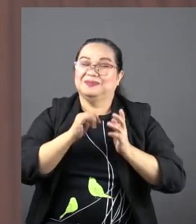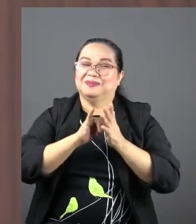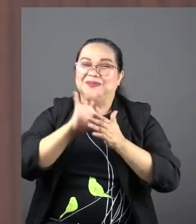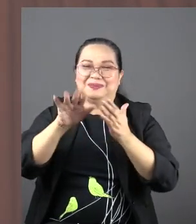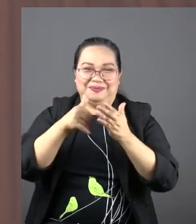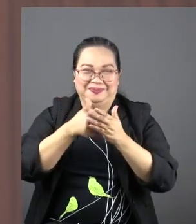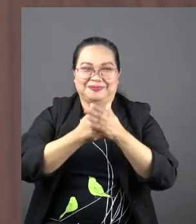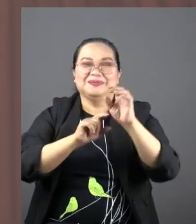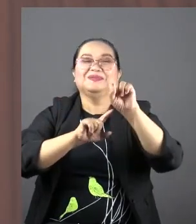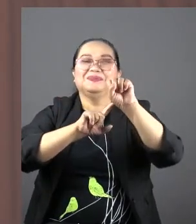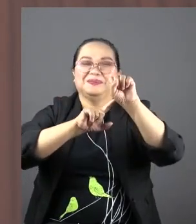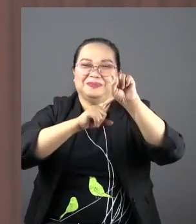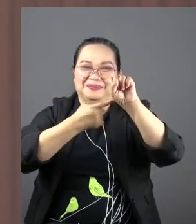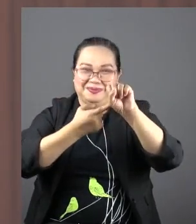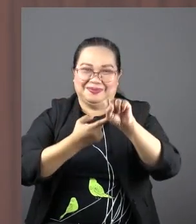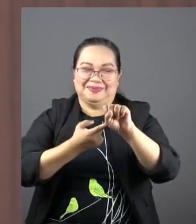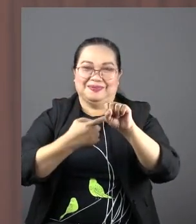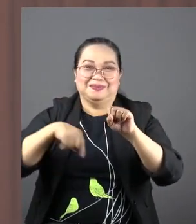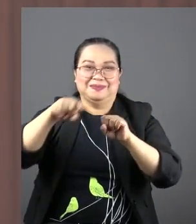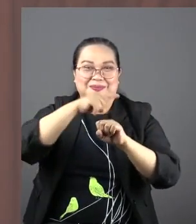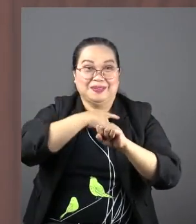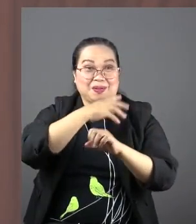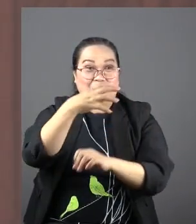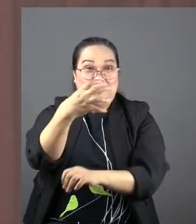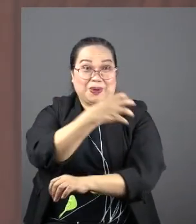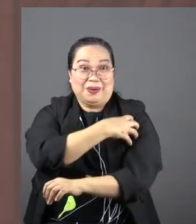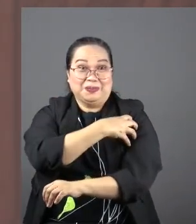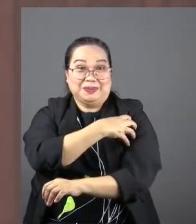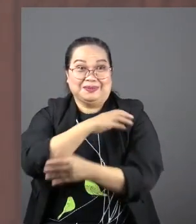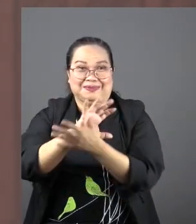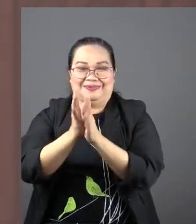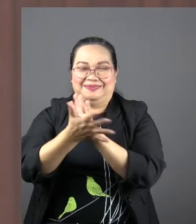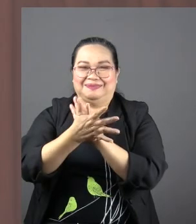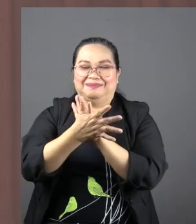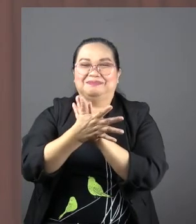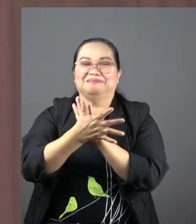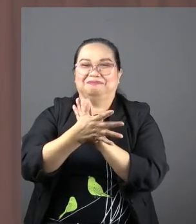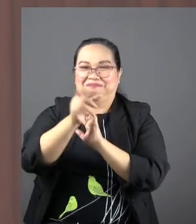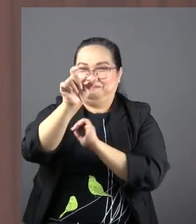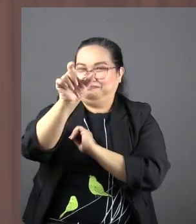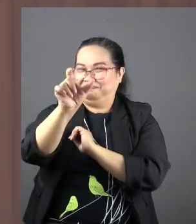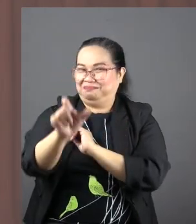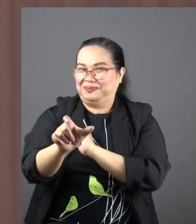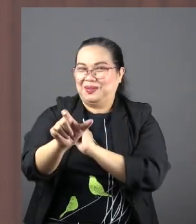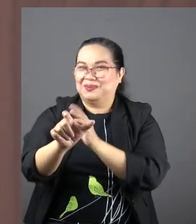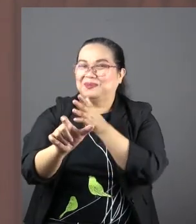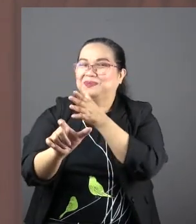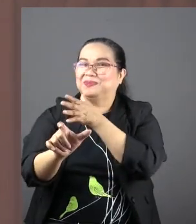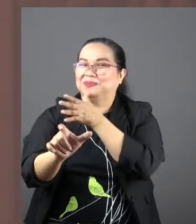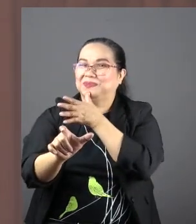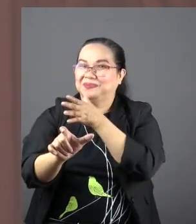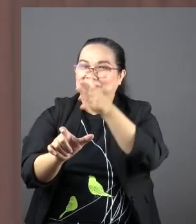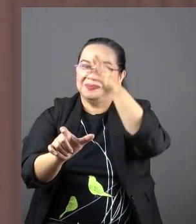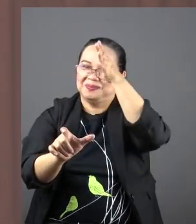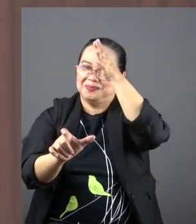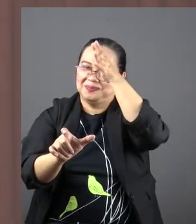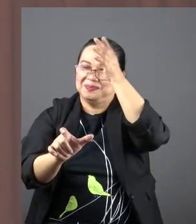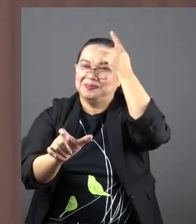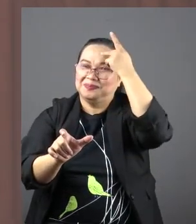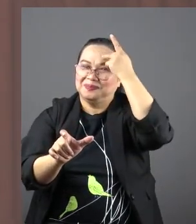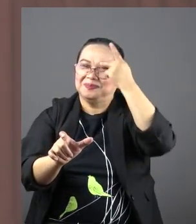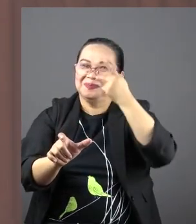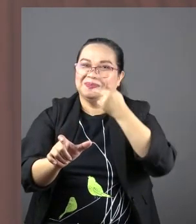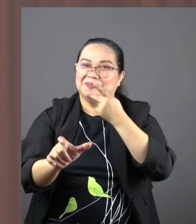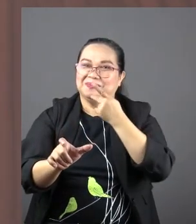all begin. Our power to become the kind of mothers and fathers and parents we should